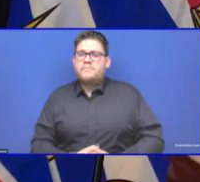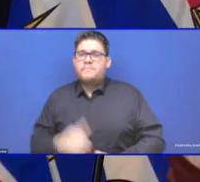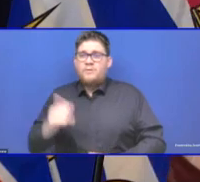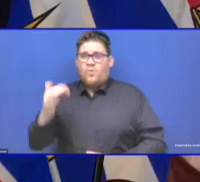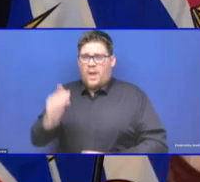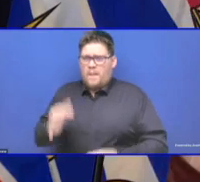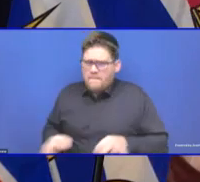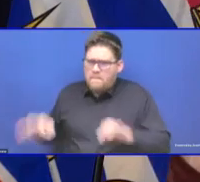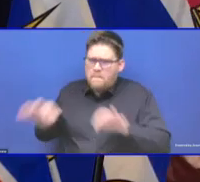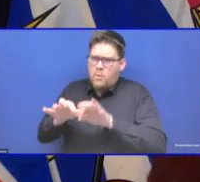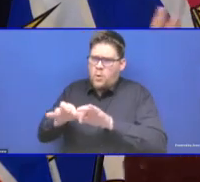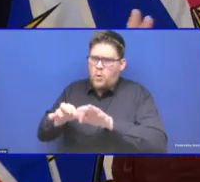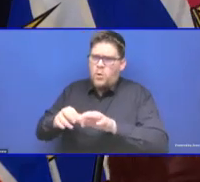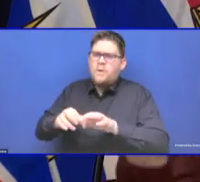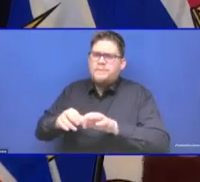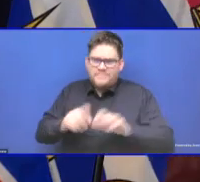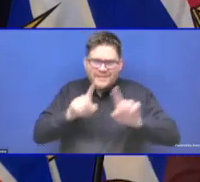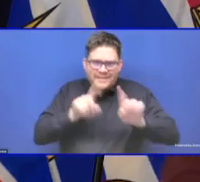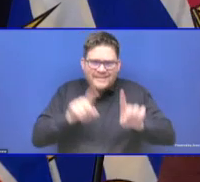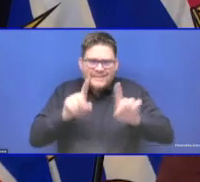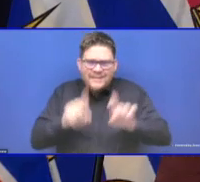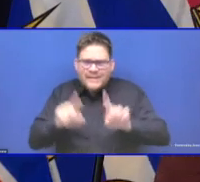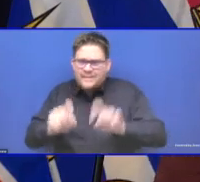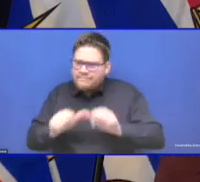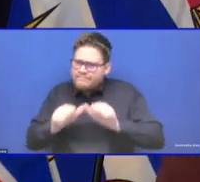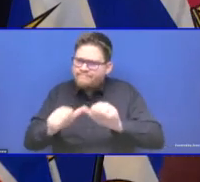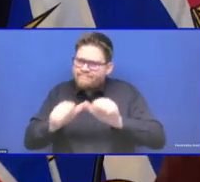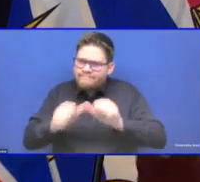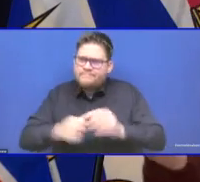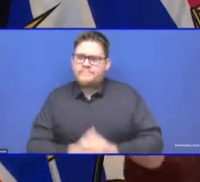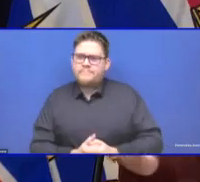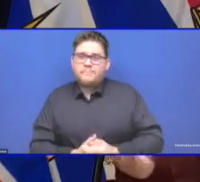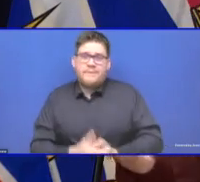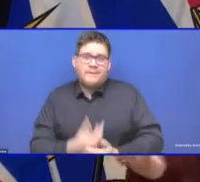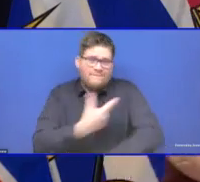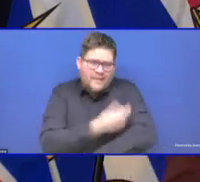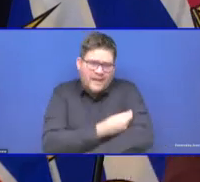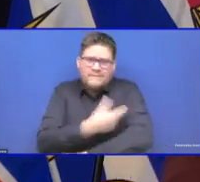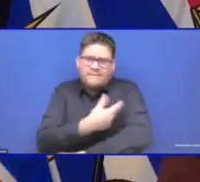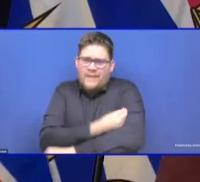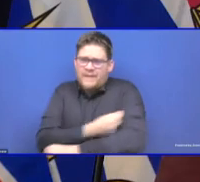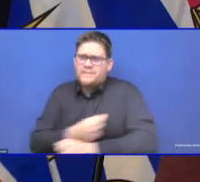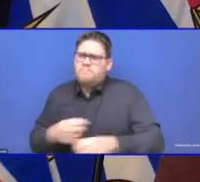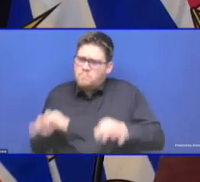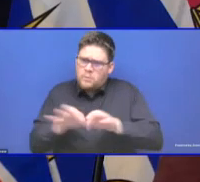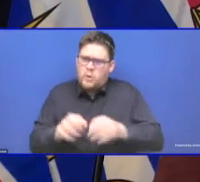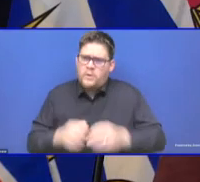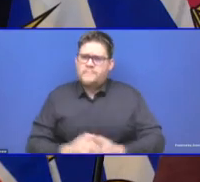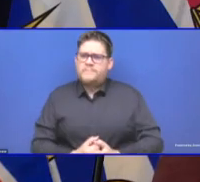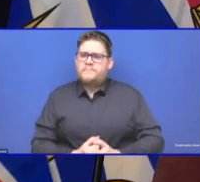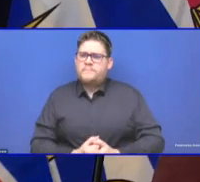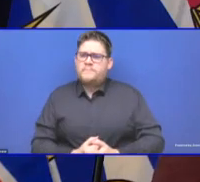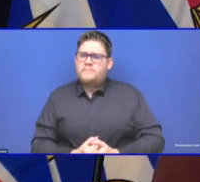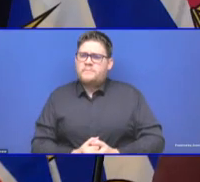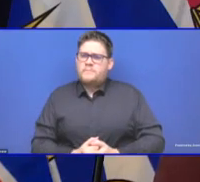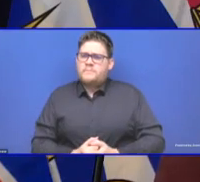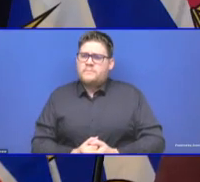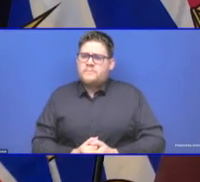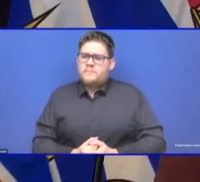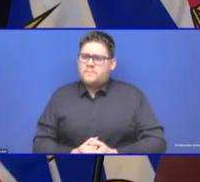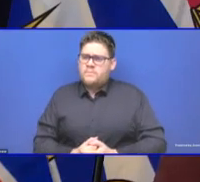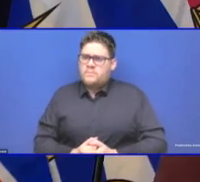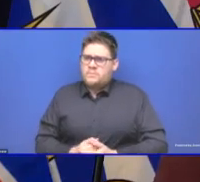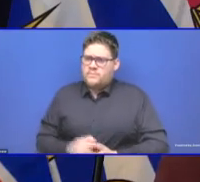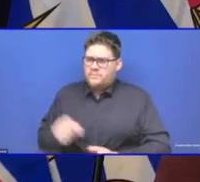low index of suspicion for people who have certain symptoms that might be related to COVID. So I know it can